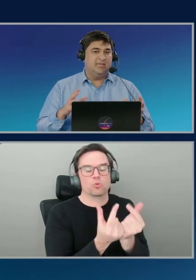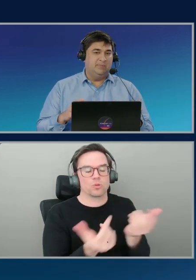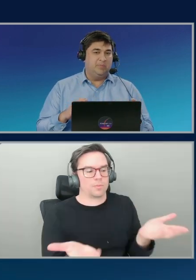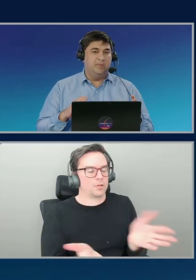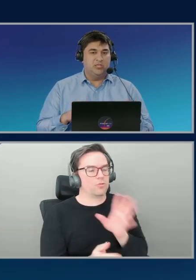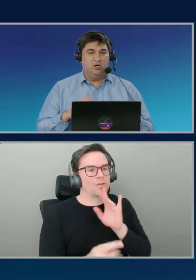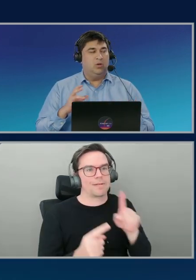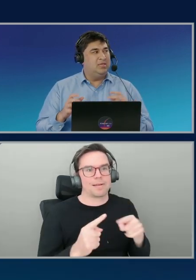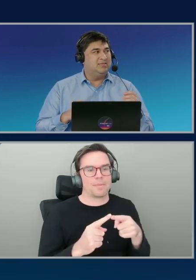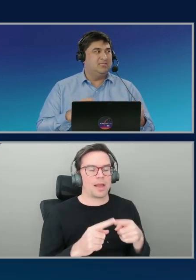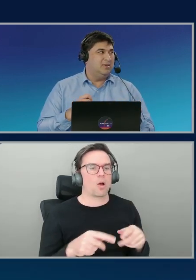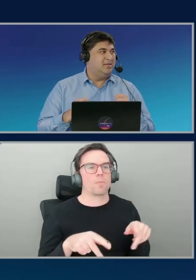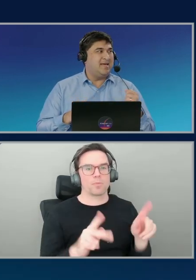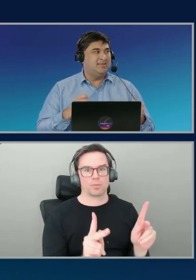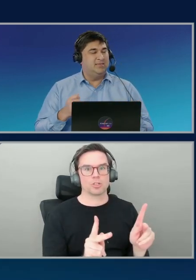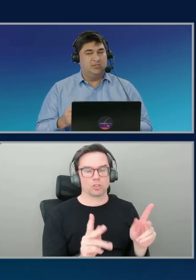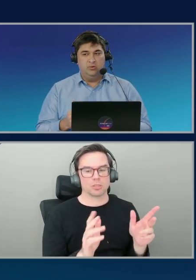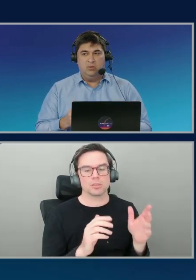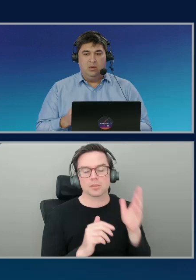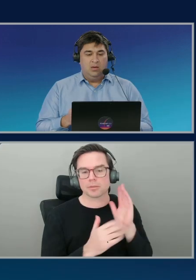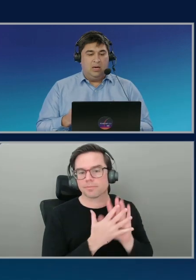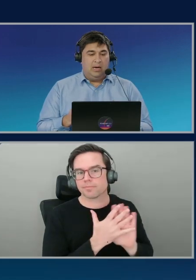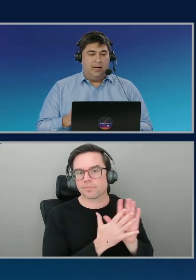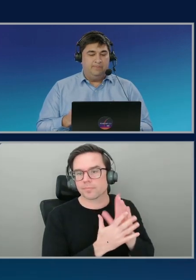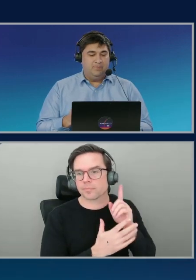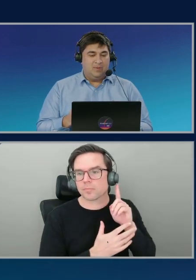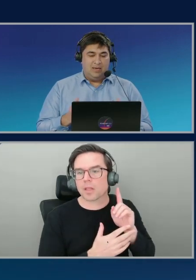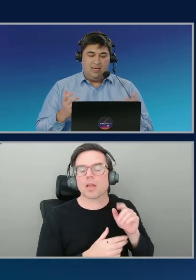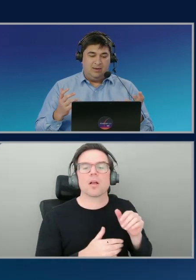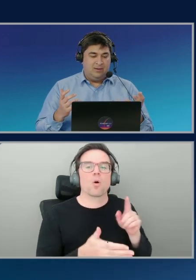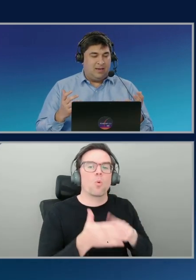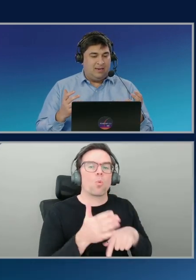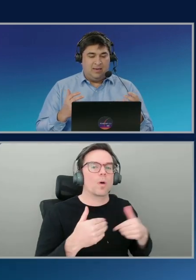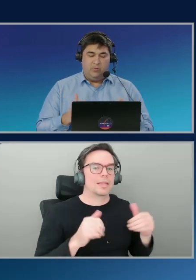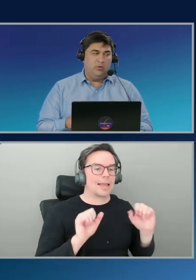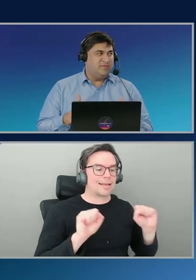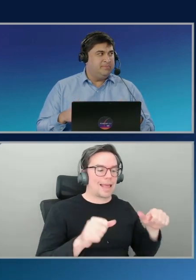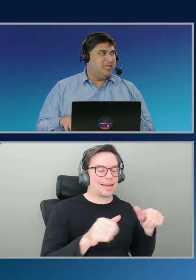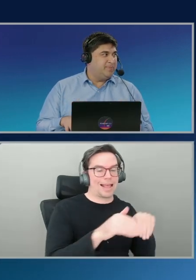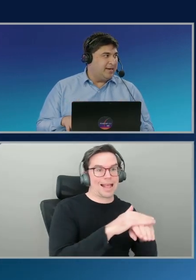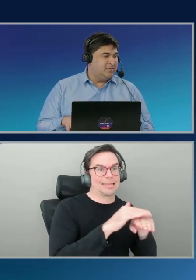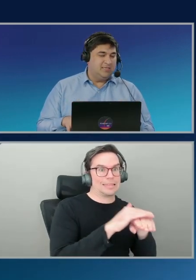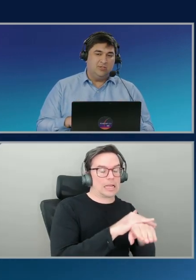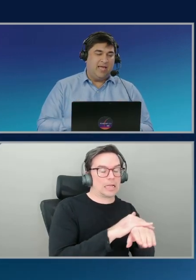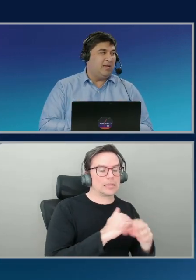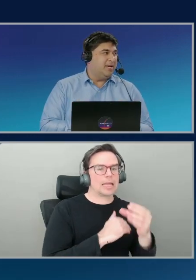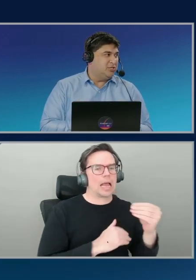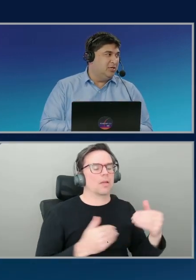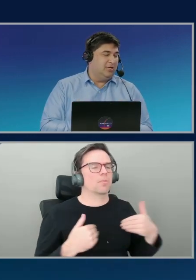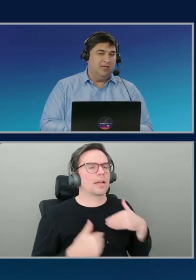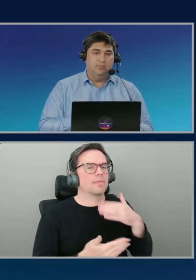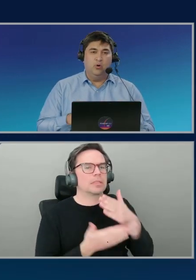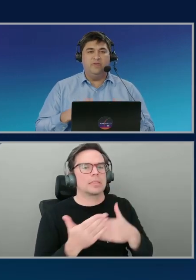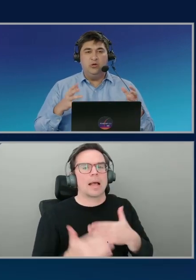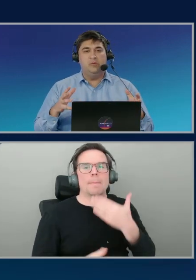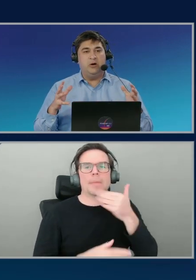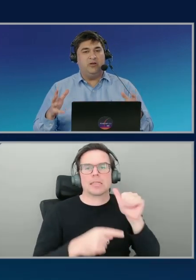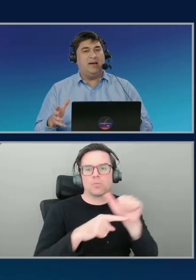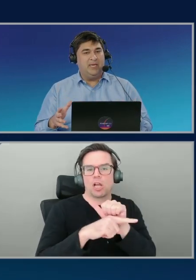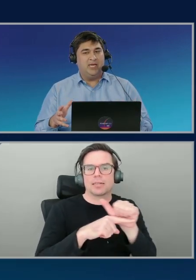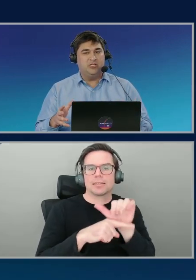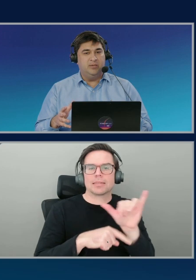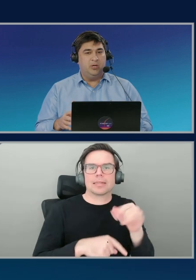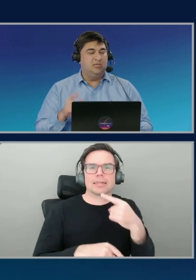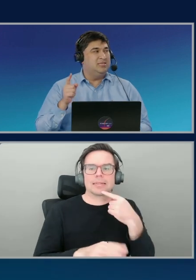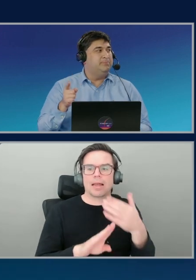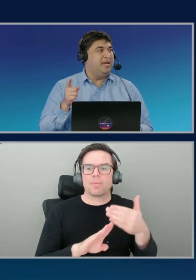So you basically set up the permission of what the assistant has access to. And we do have some best practices. So like I mentioned earlier, the more we know about